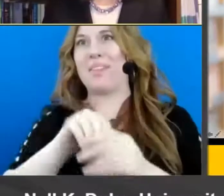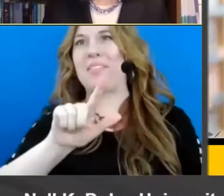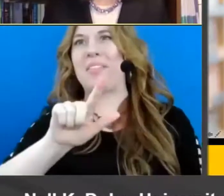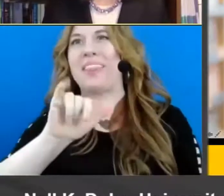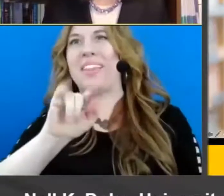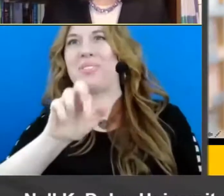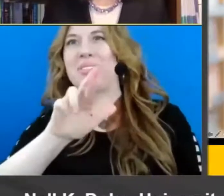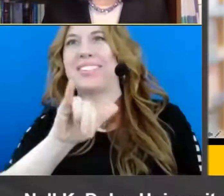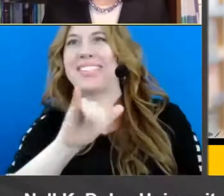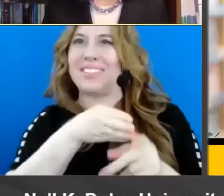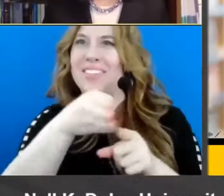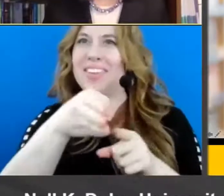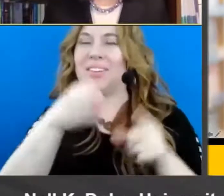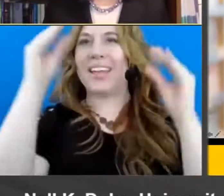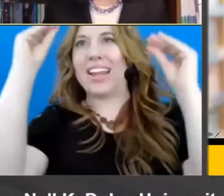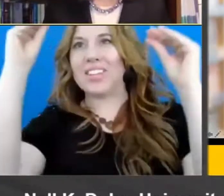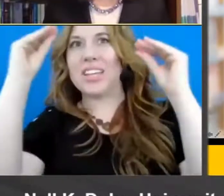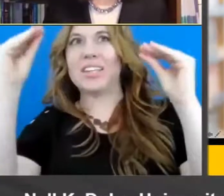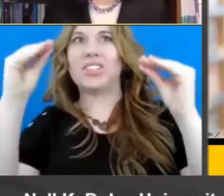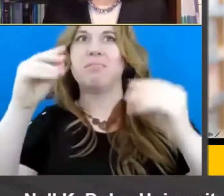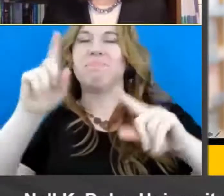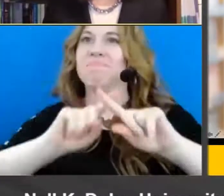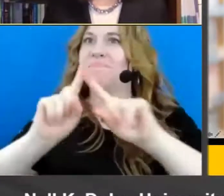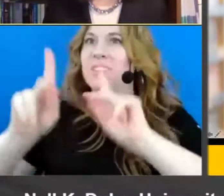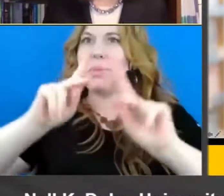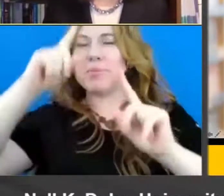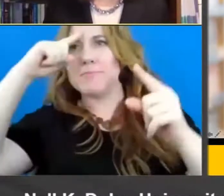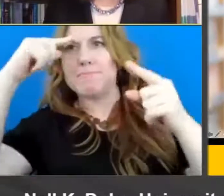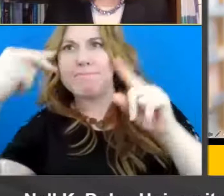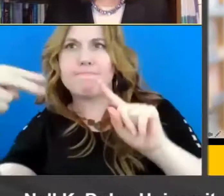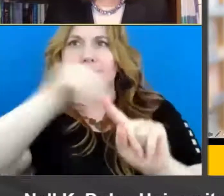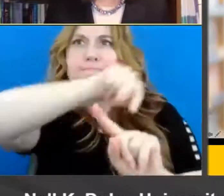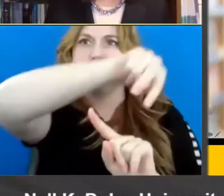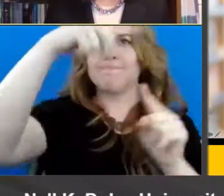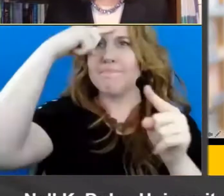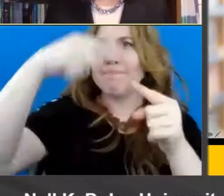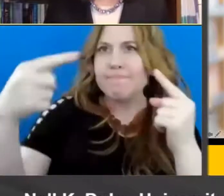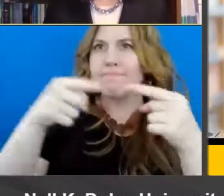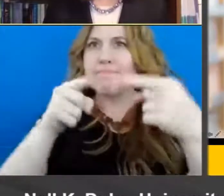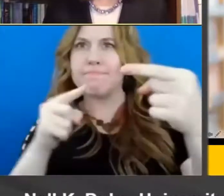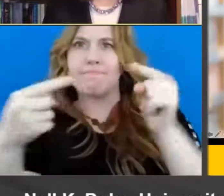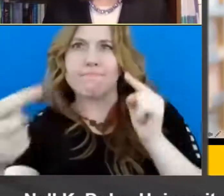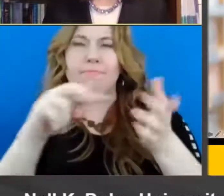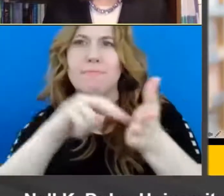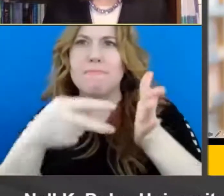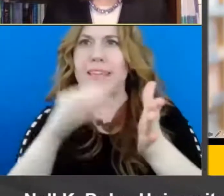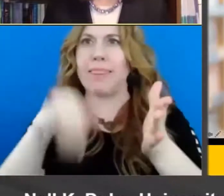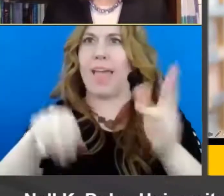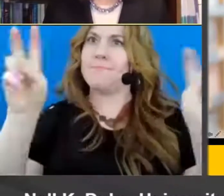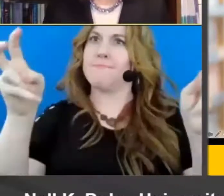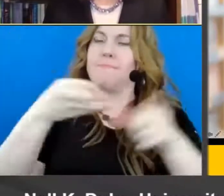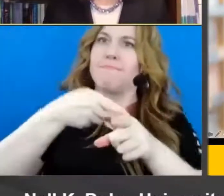that's somewhat contested. Different people have somewhat different definitions or views of what the science of reading means.